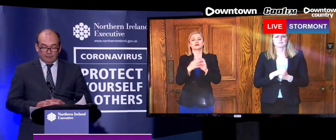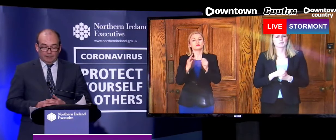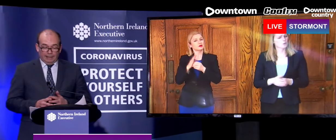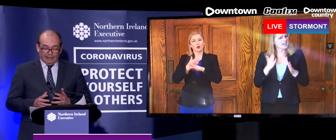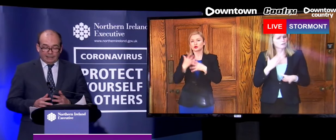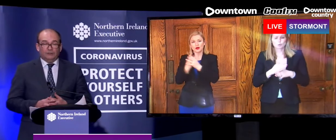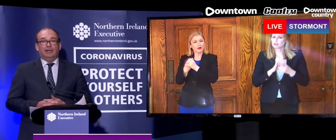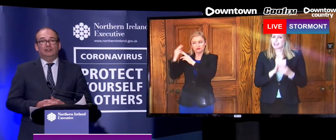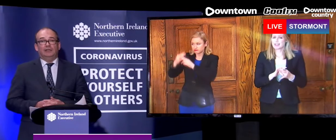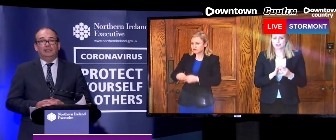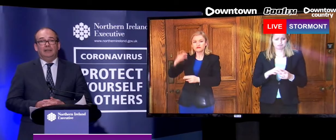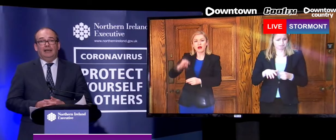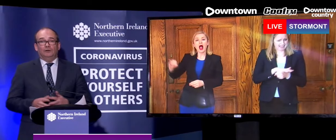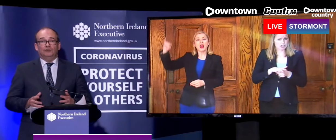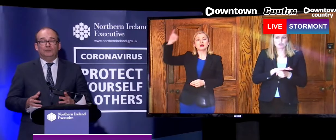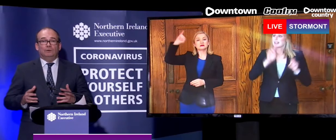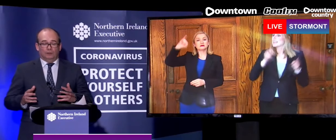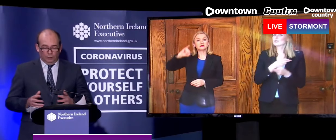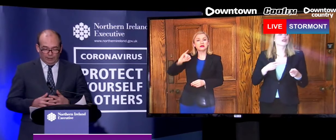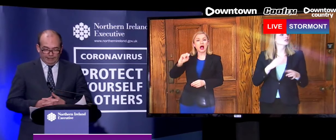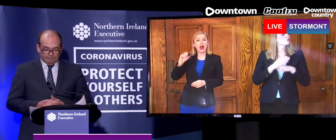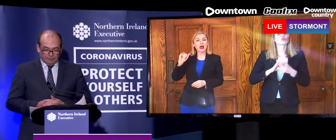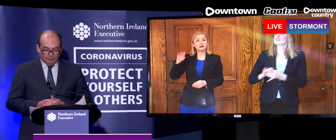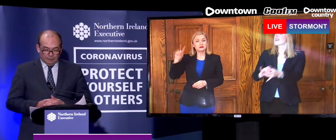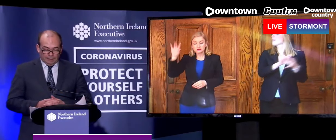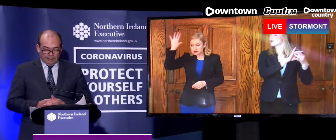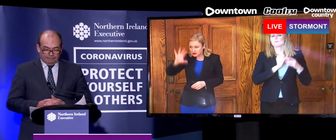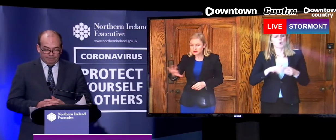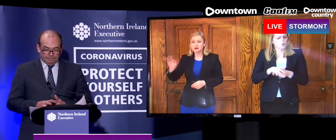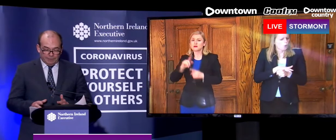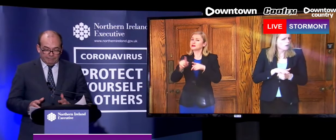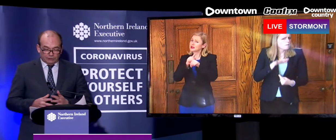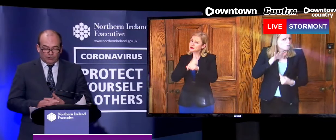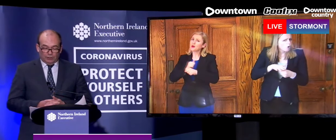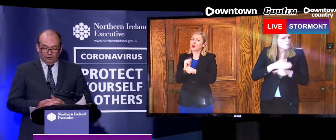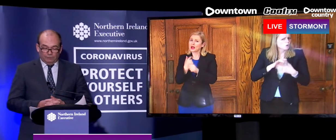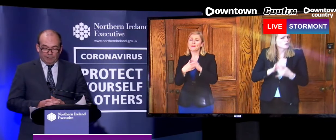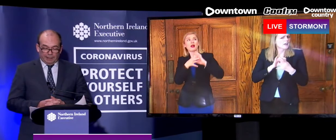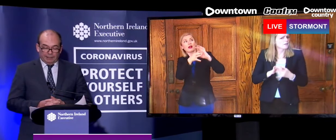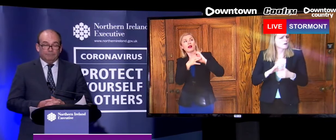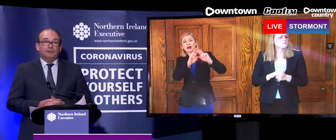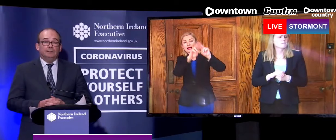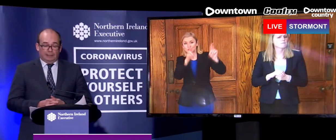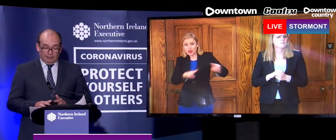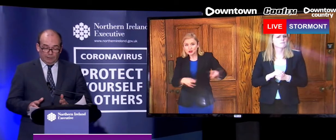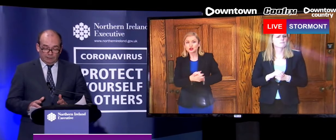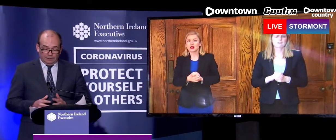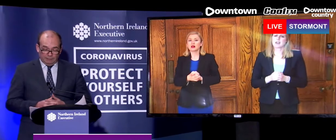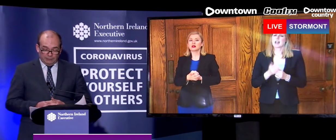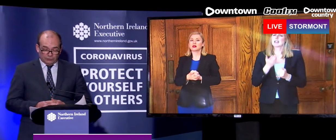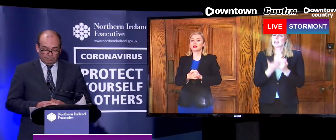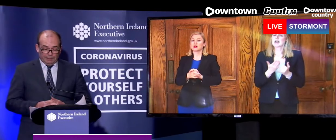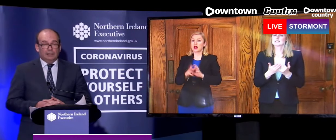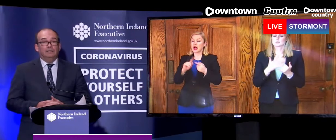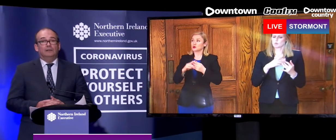and internationally and also locally. Let me just conclude by echoing